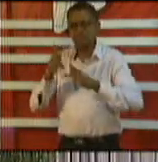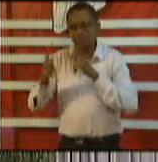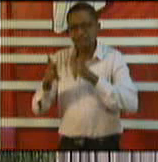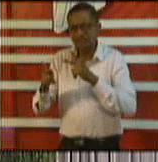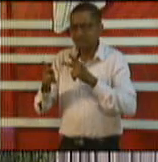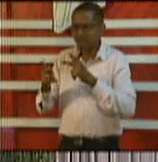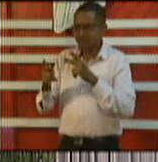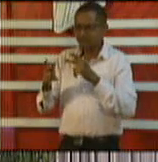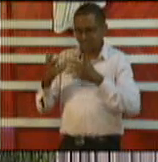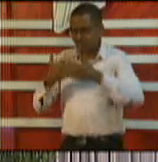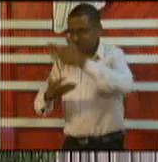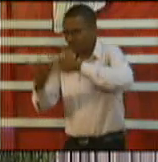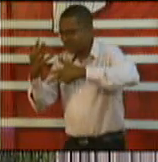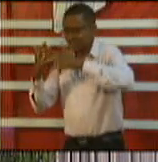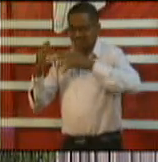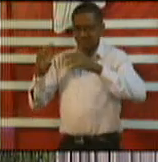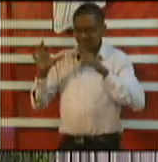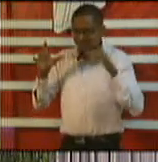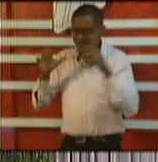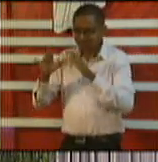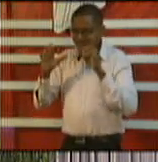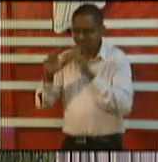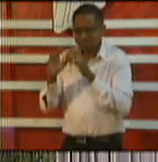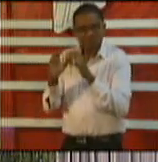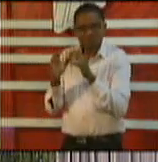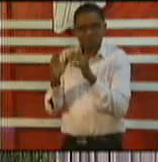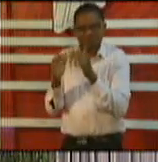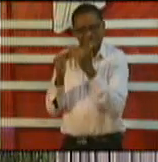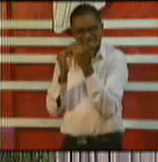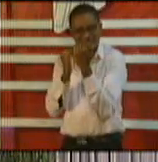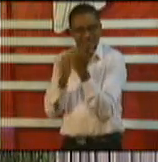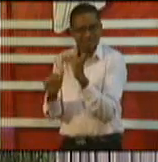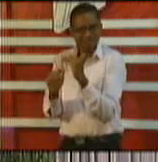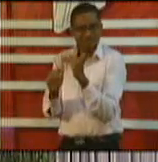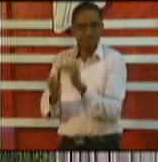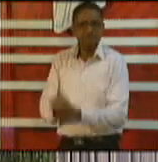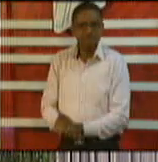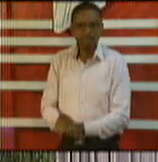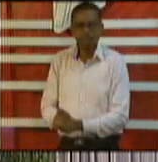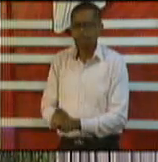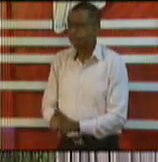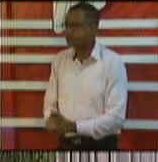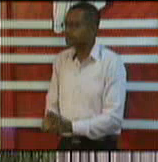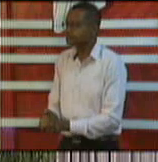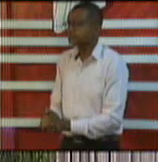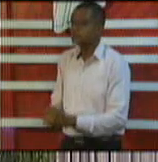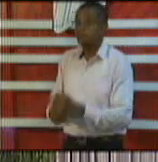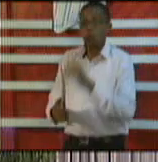I'm asking that questions and answers be to the point please at this time Express